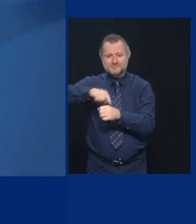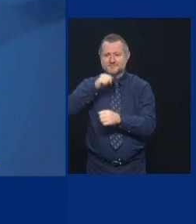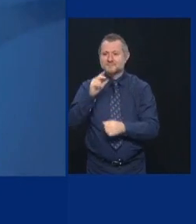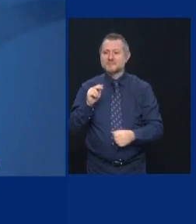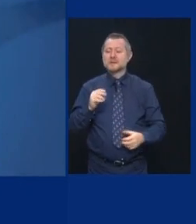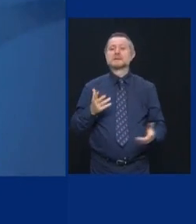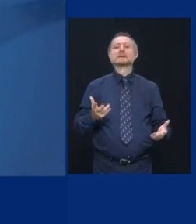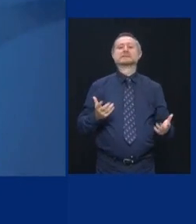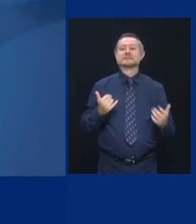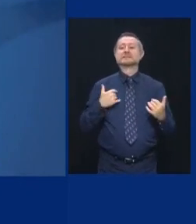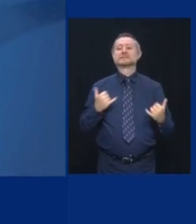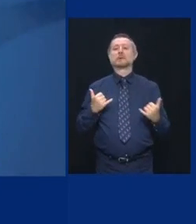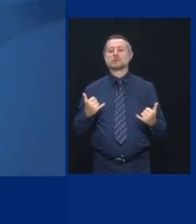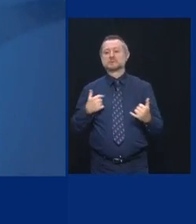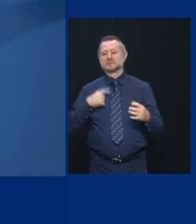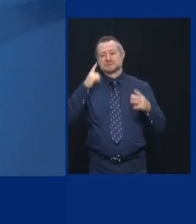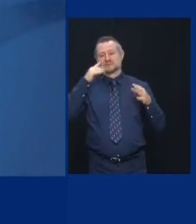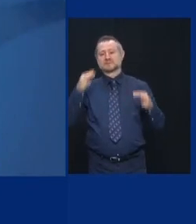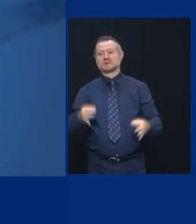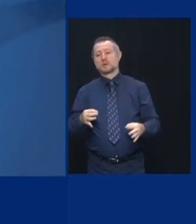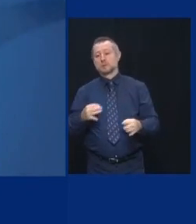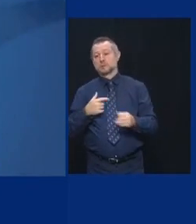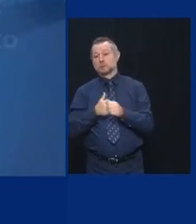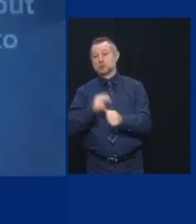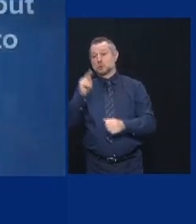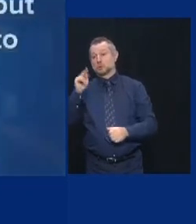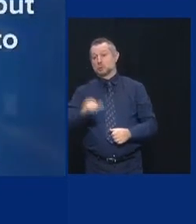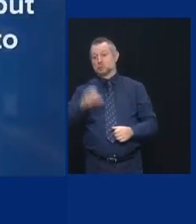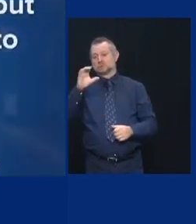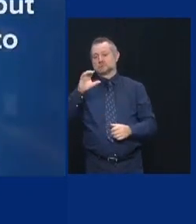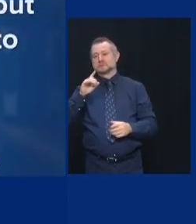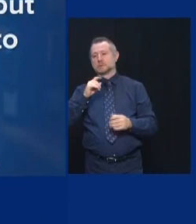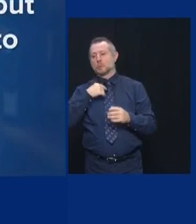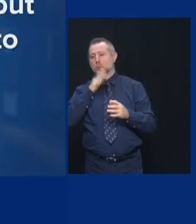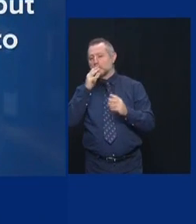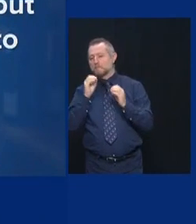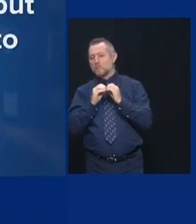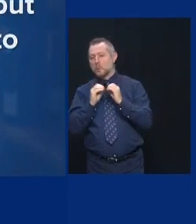that's the best we have with the New York City data, but we're going to refine this.